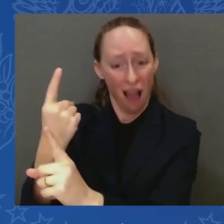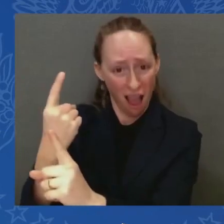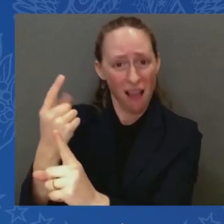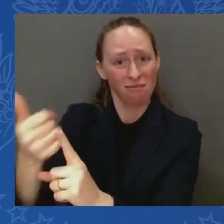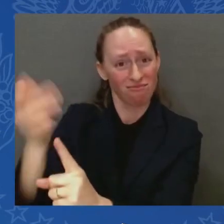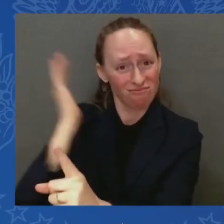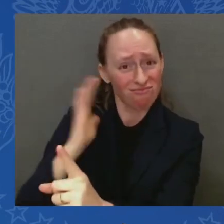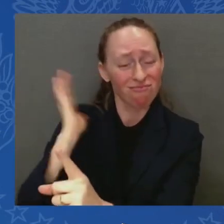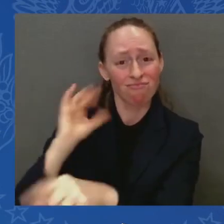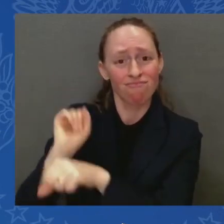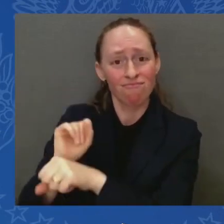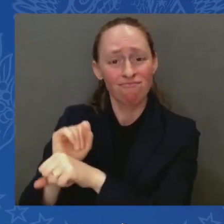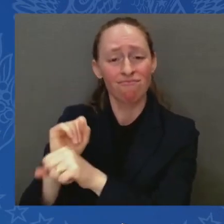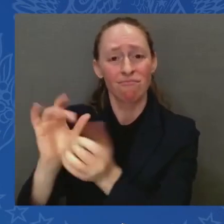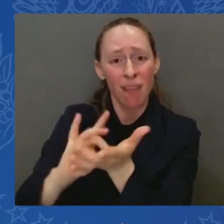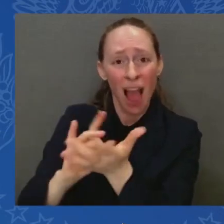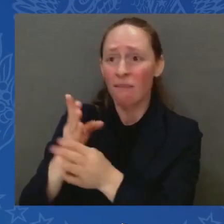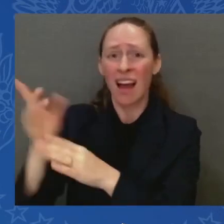accordance with Jewish tradition.